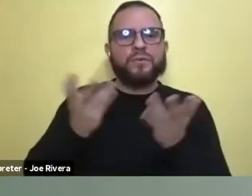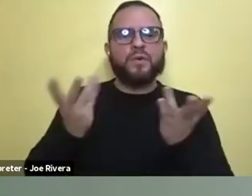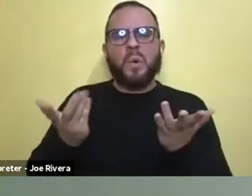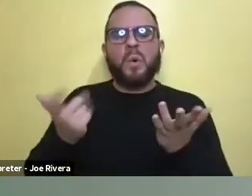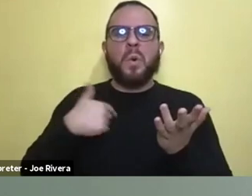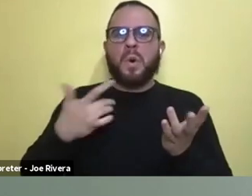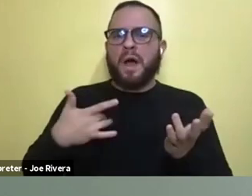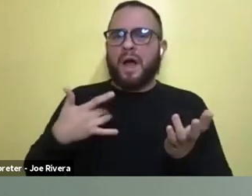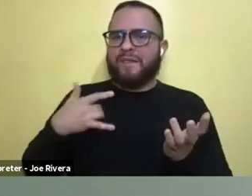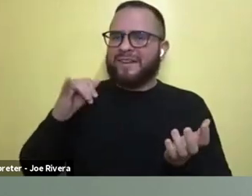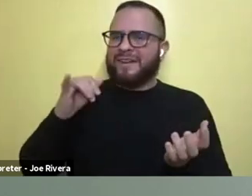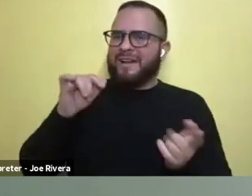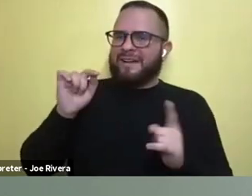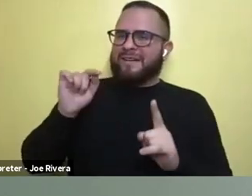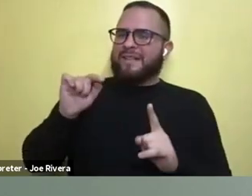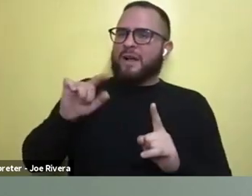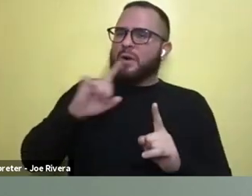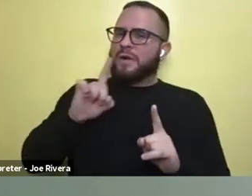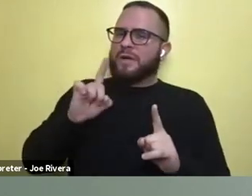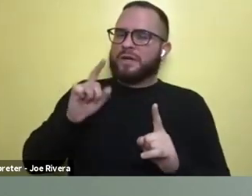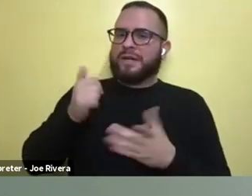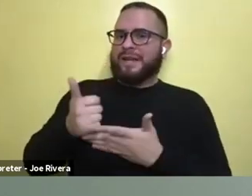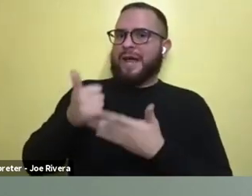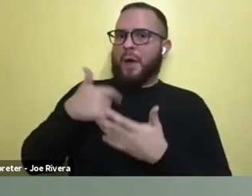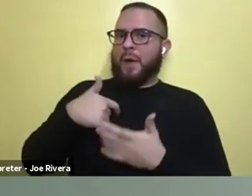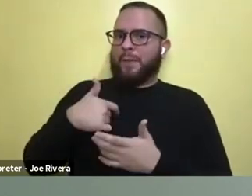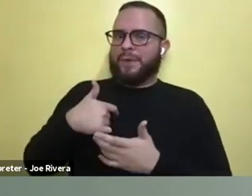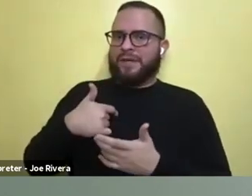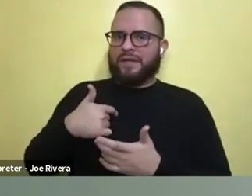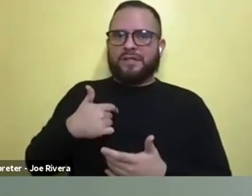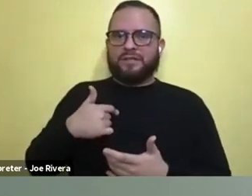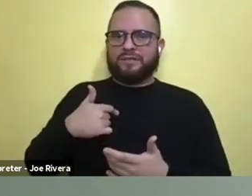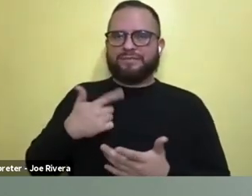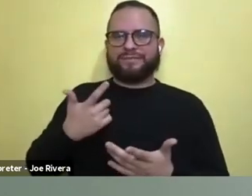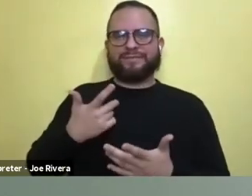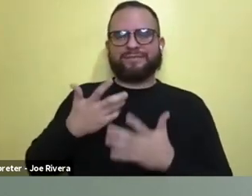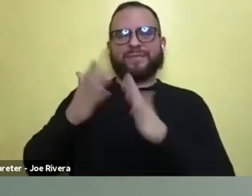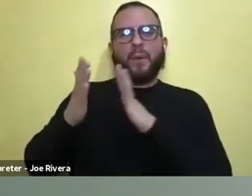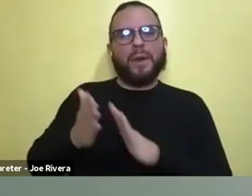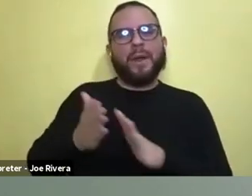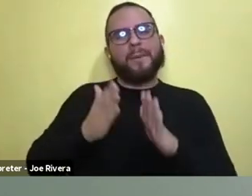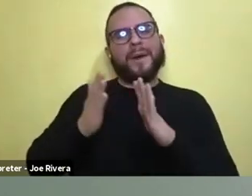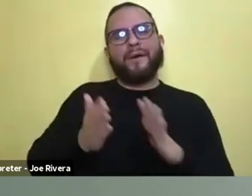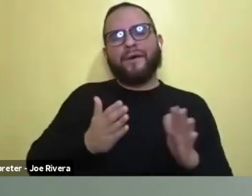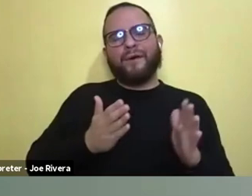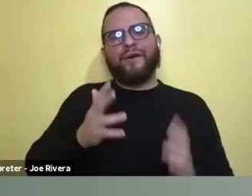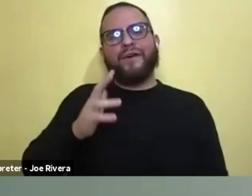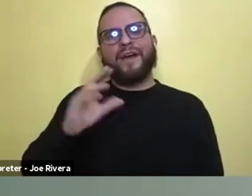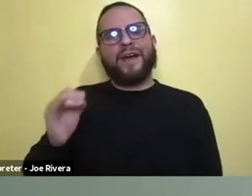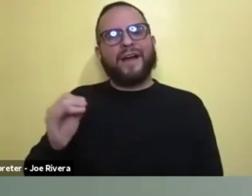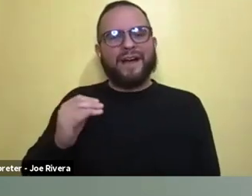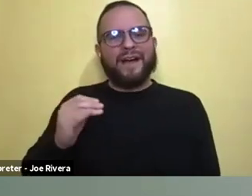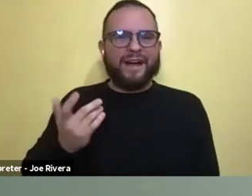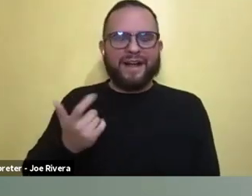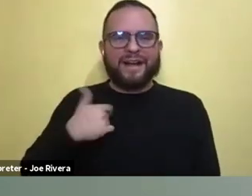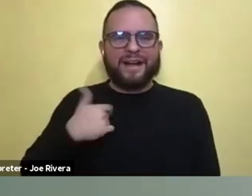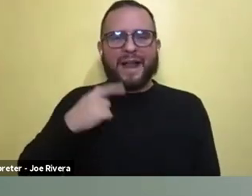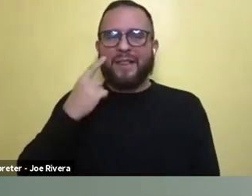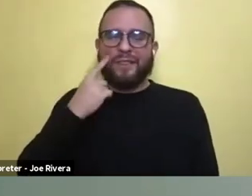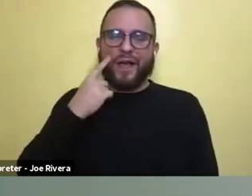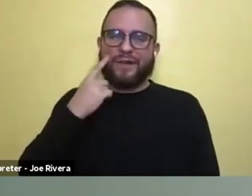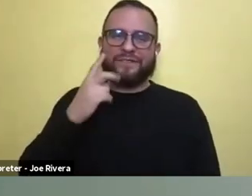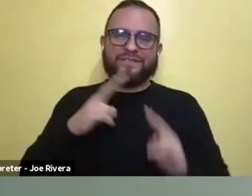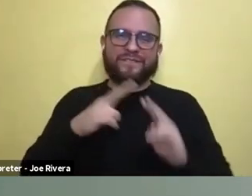really helped me in a certain way prepare. And I just thought of like really sad things,